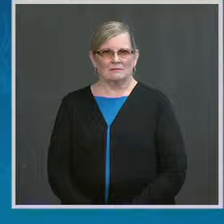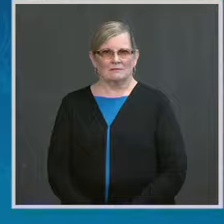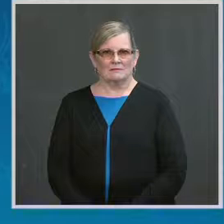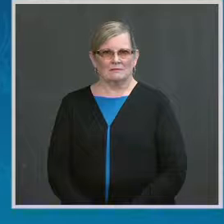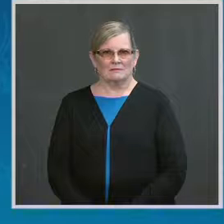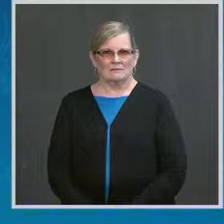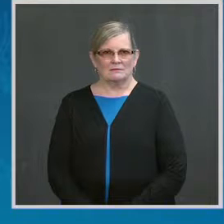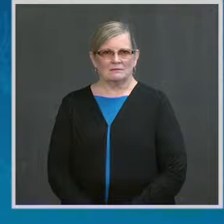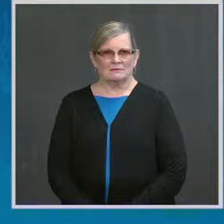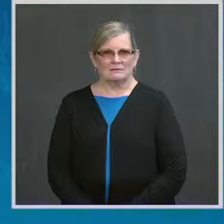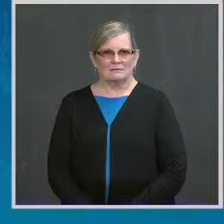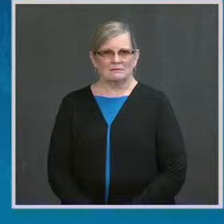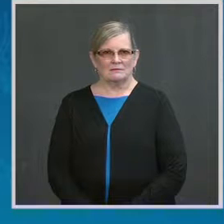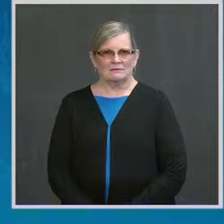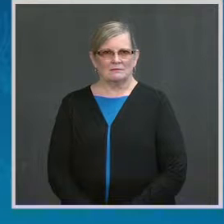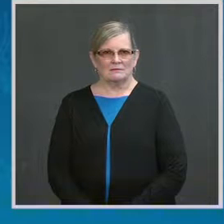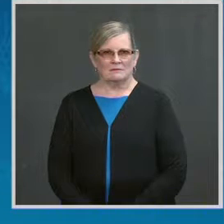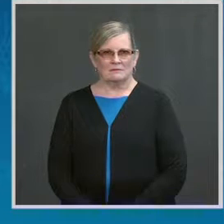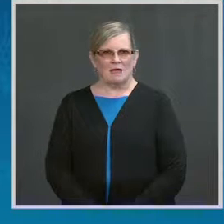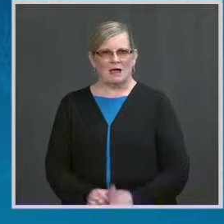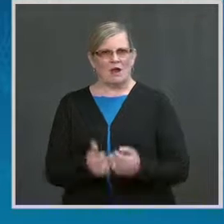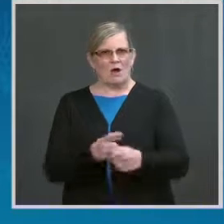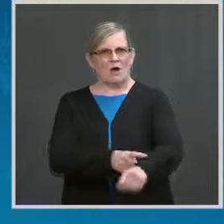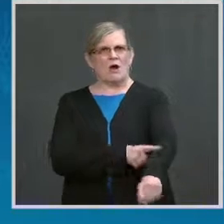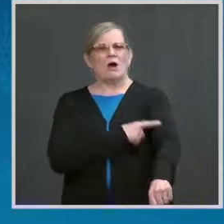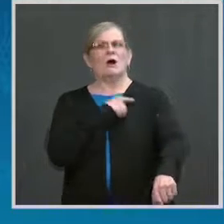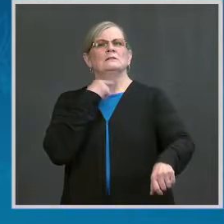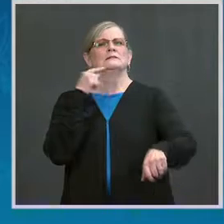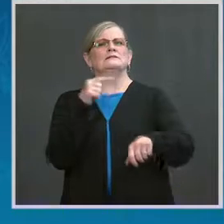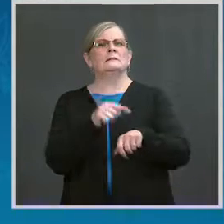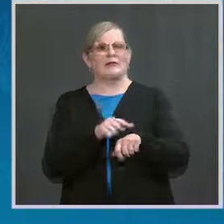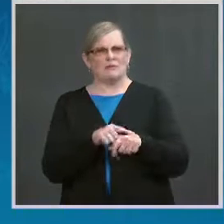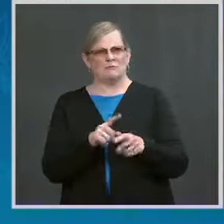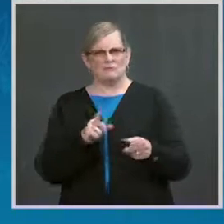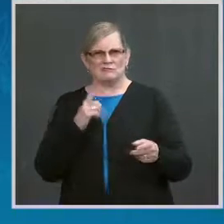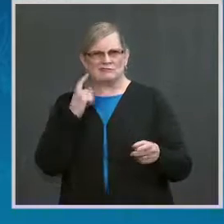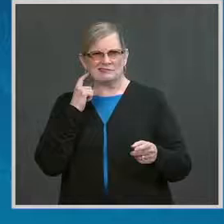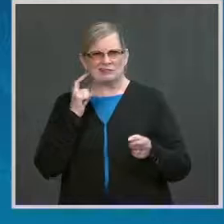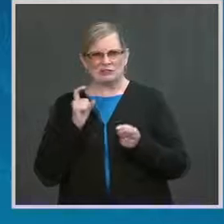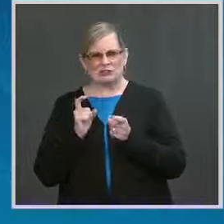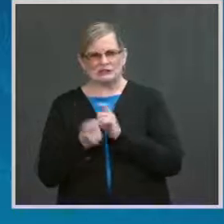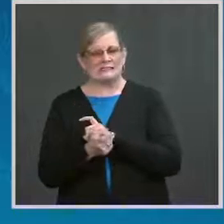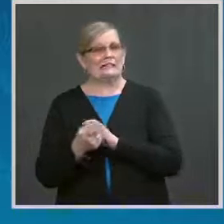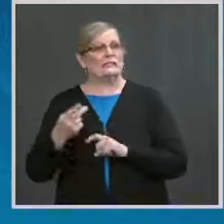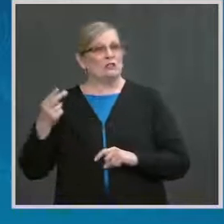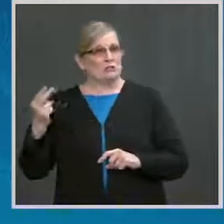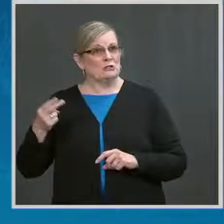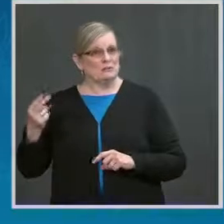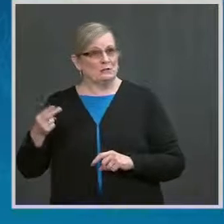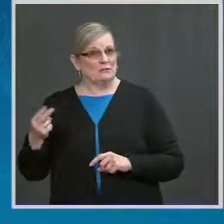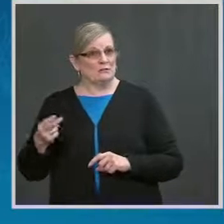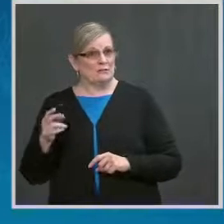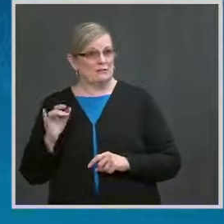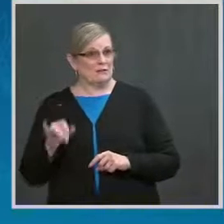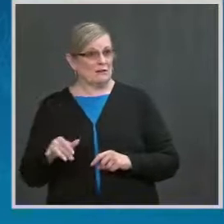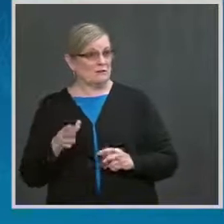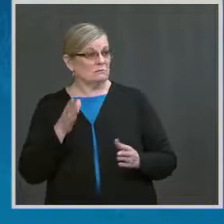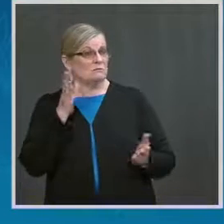There is a long and checkered history about that, which someday we want to tell all of you.